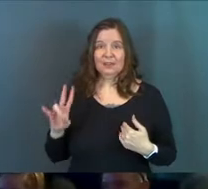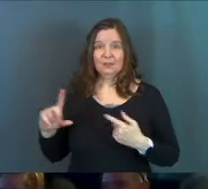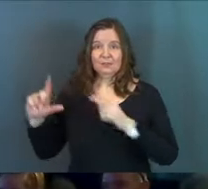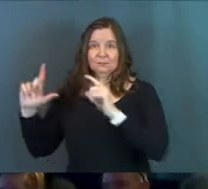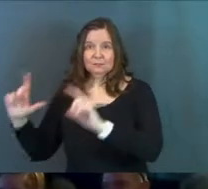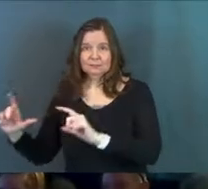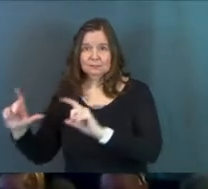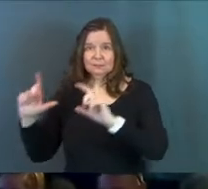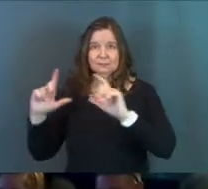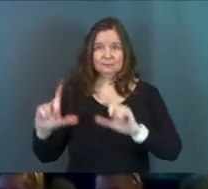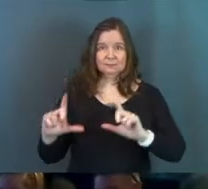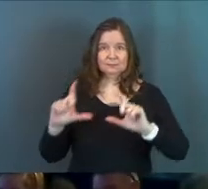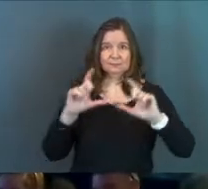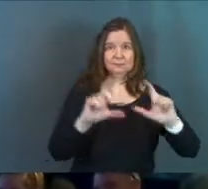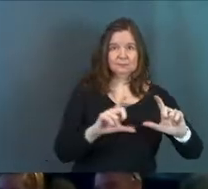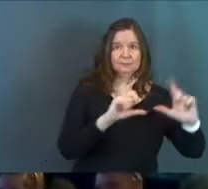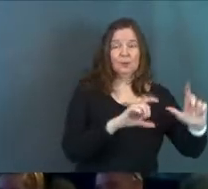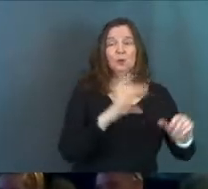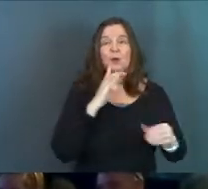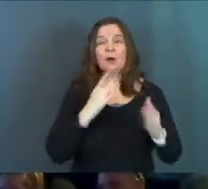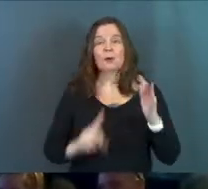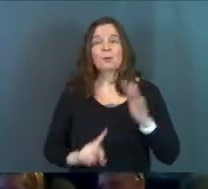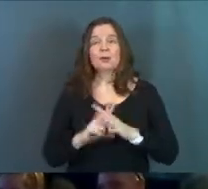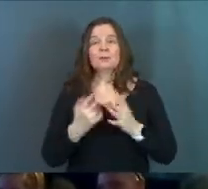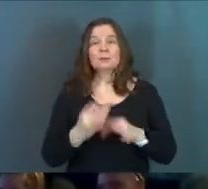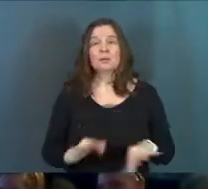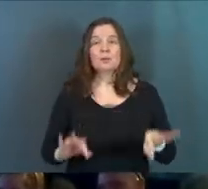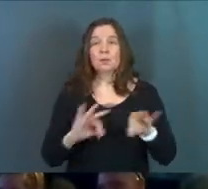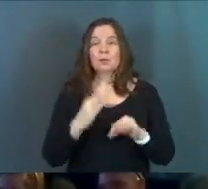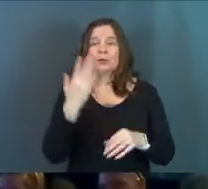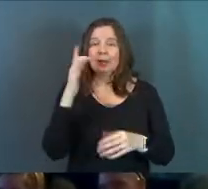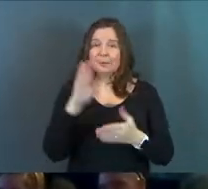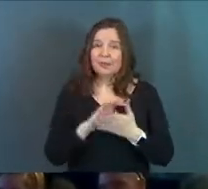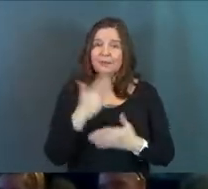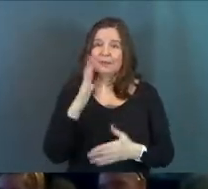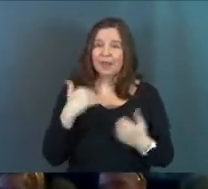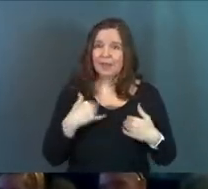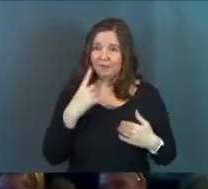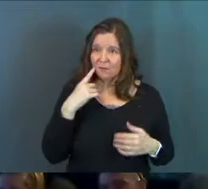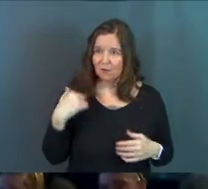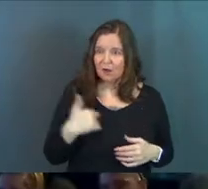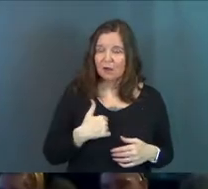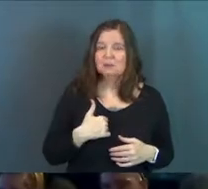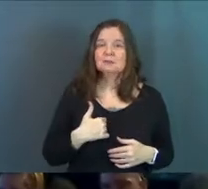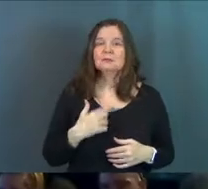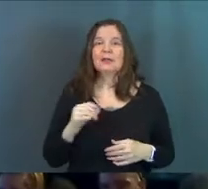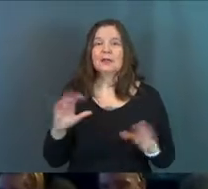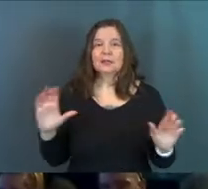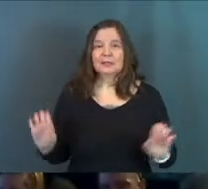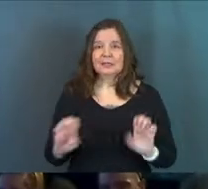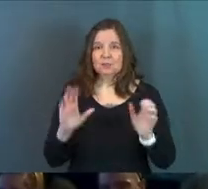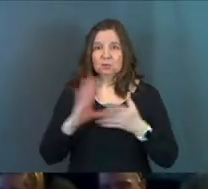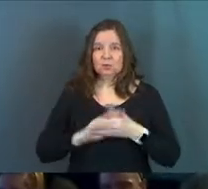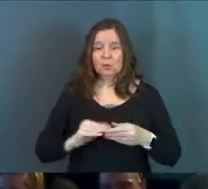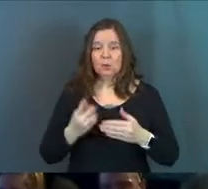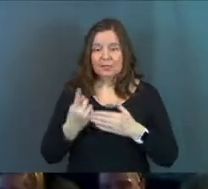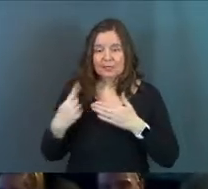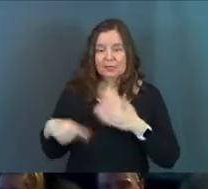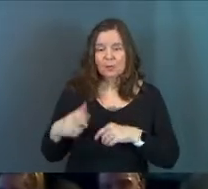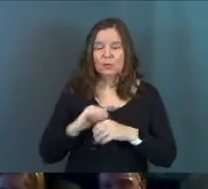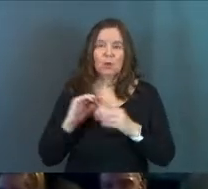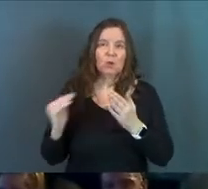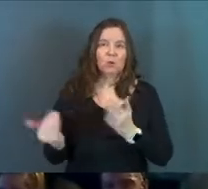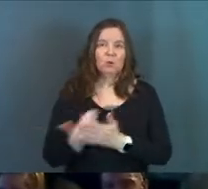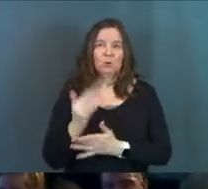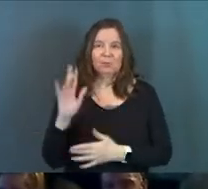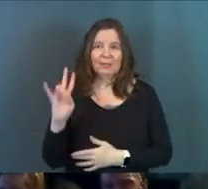to walk through these today and we're going to talk about them and bring out something important that I believe that God has for us in our walks with him and in the Easter story. Next week you'll get